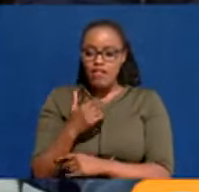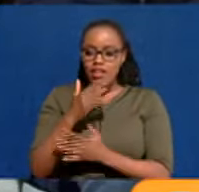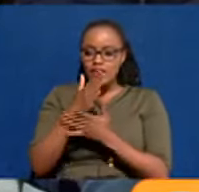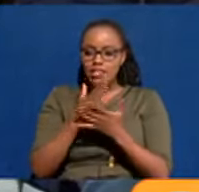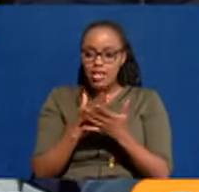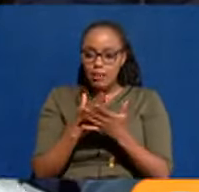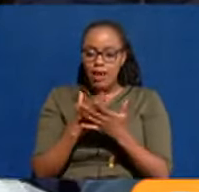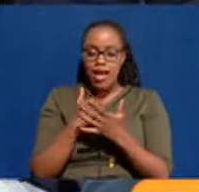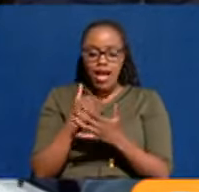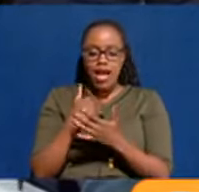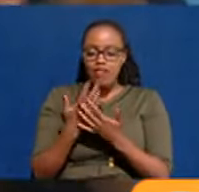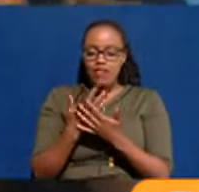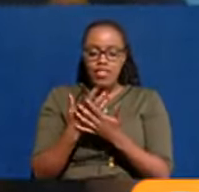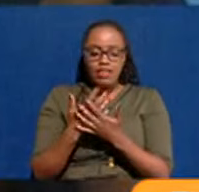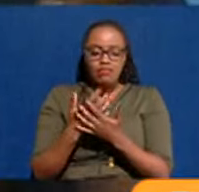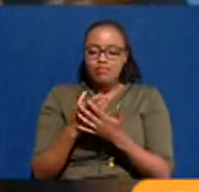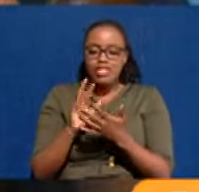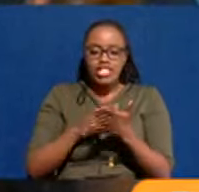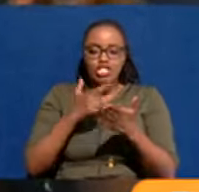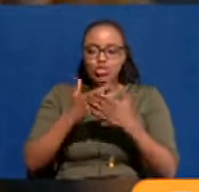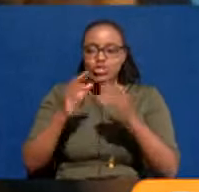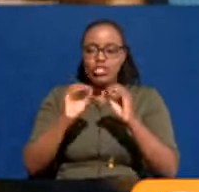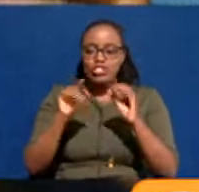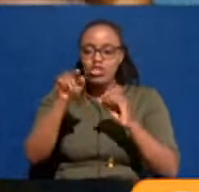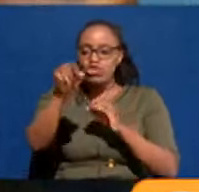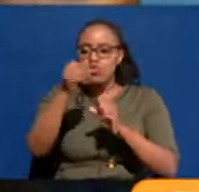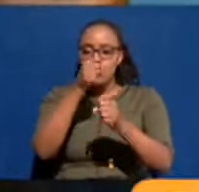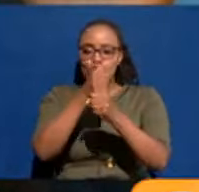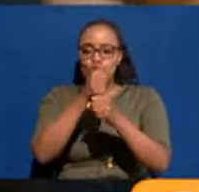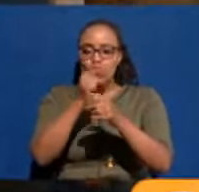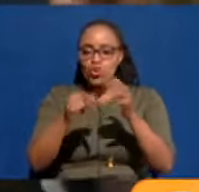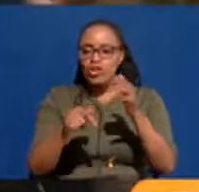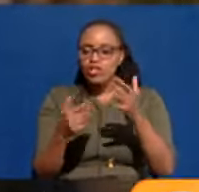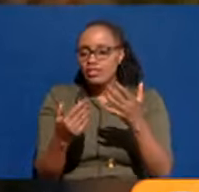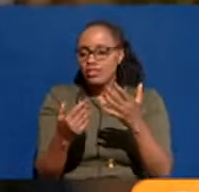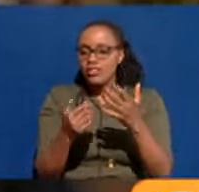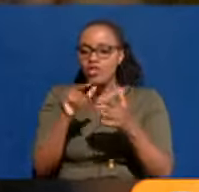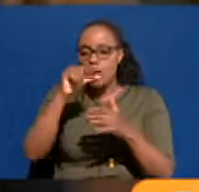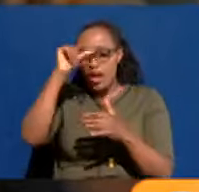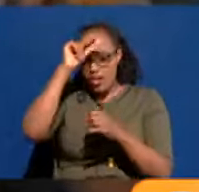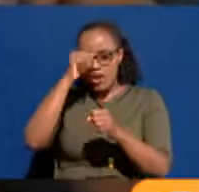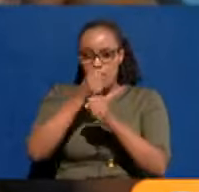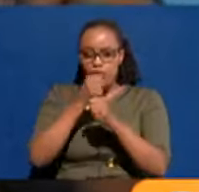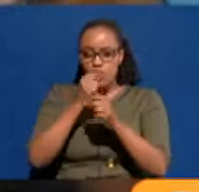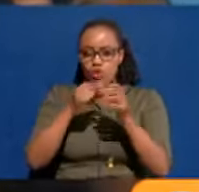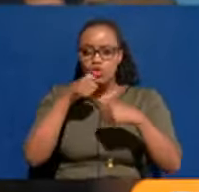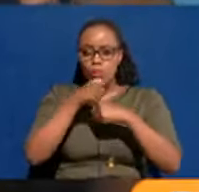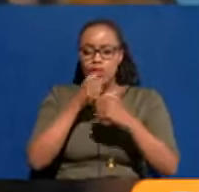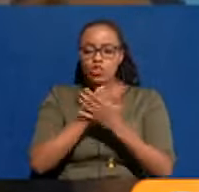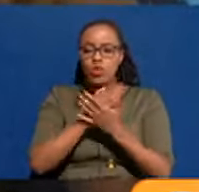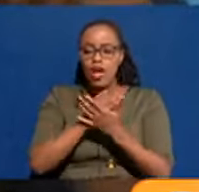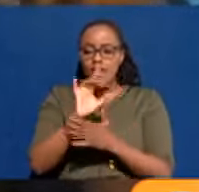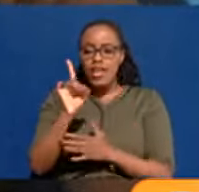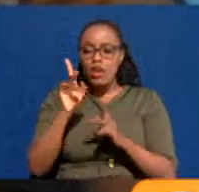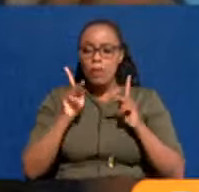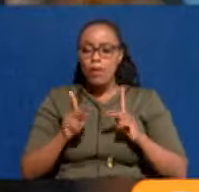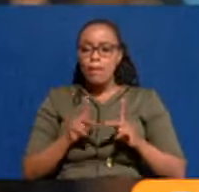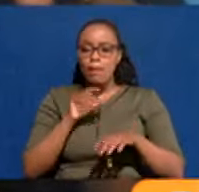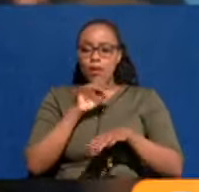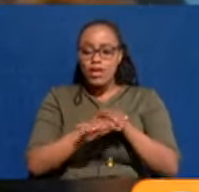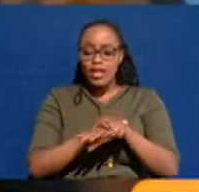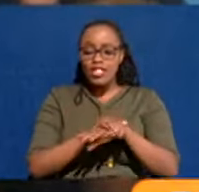are not equipped. Okay. Governor, what will your administration do to ensure that Nairobians get well